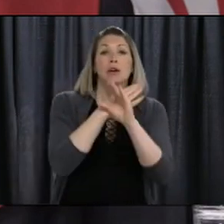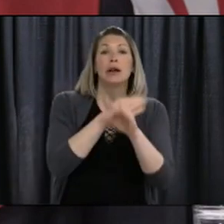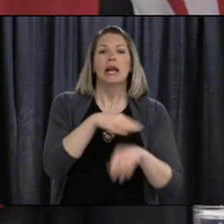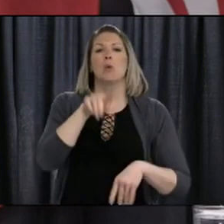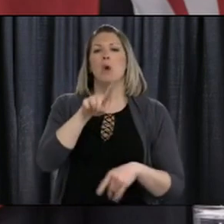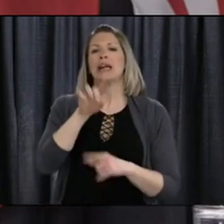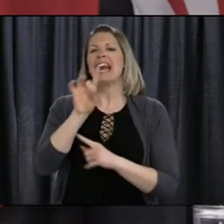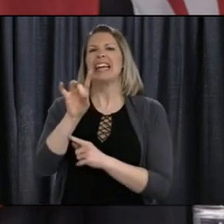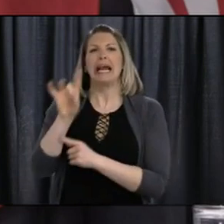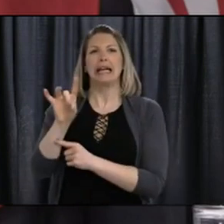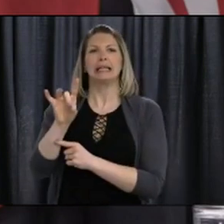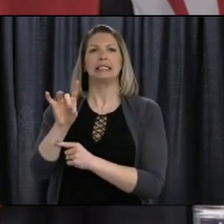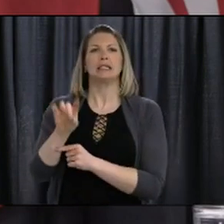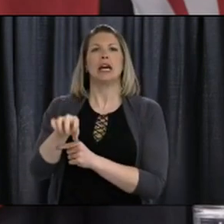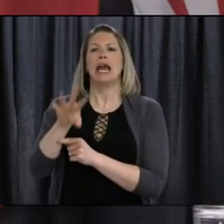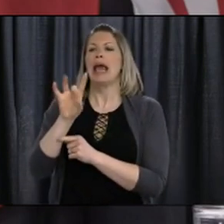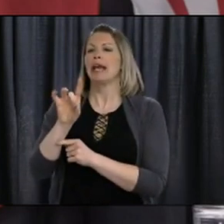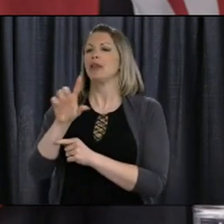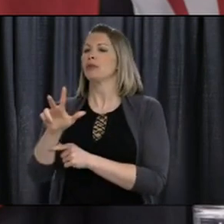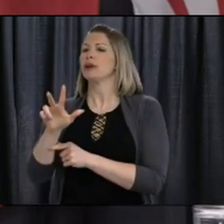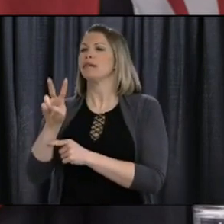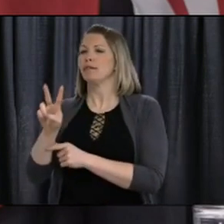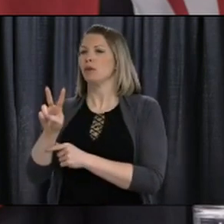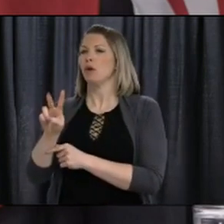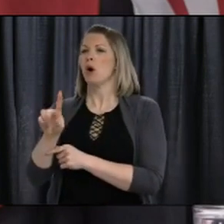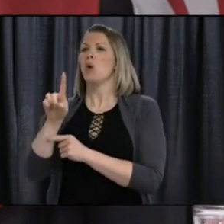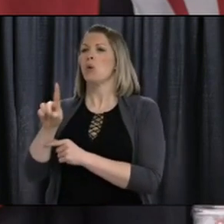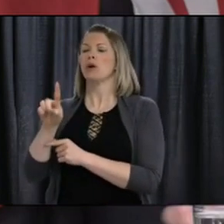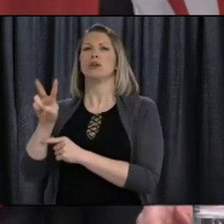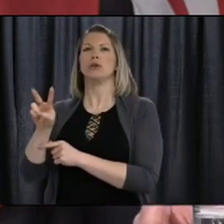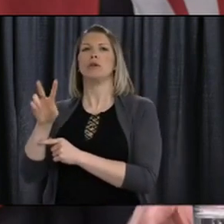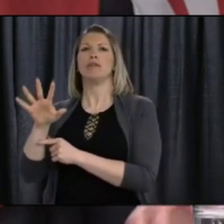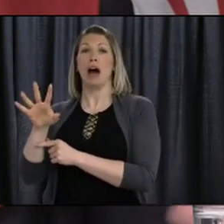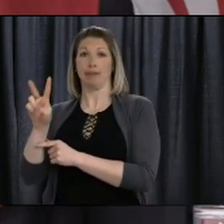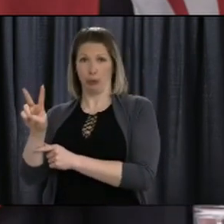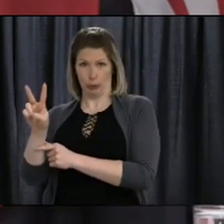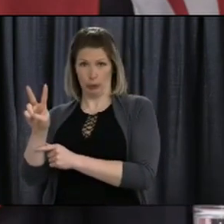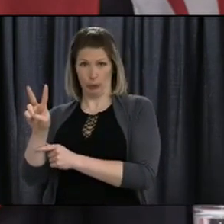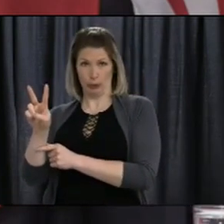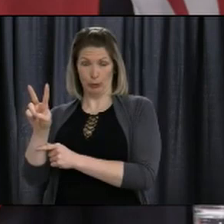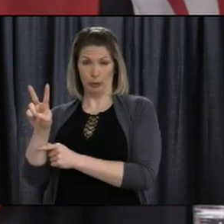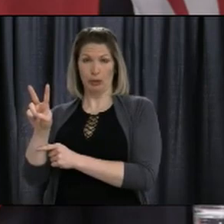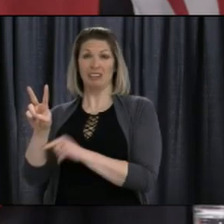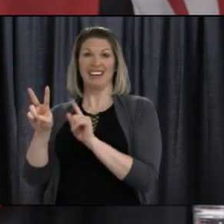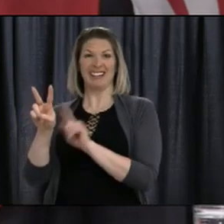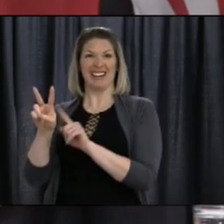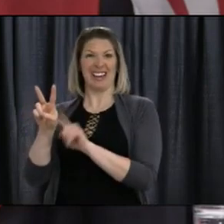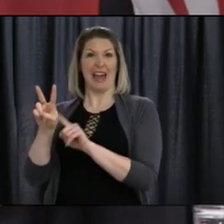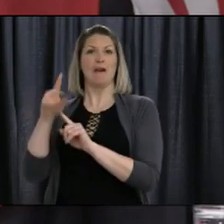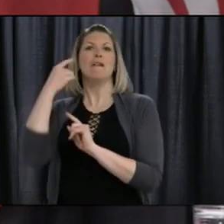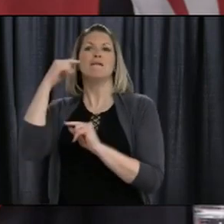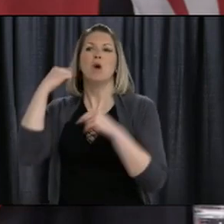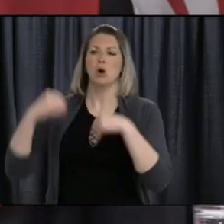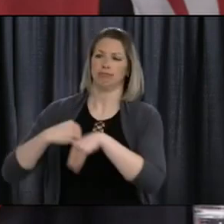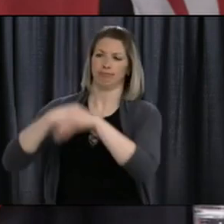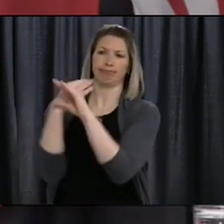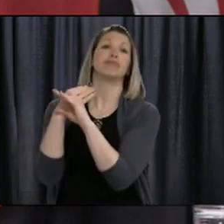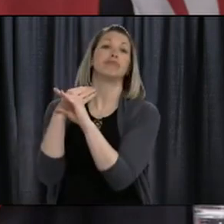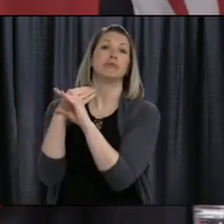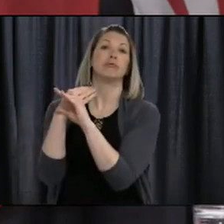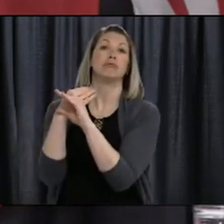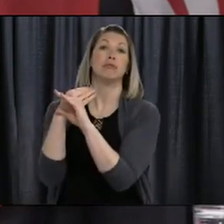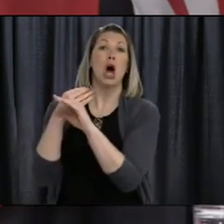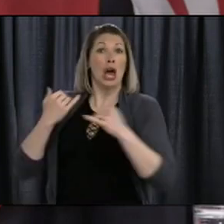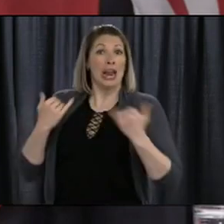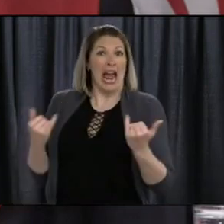-1252. These numbers are now live. I'd also ask